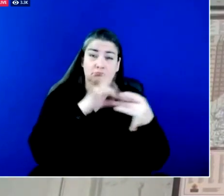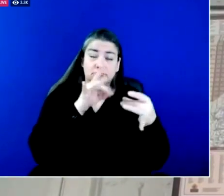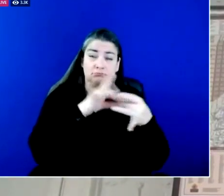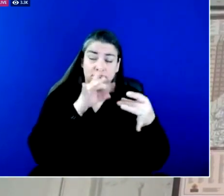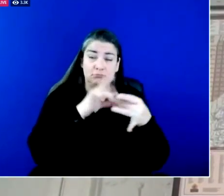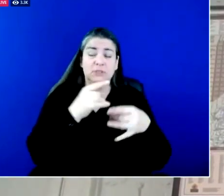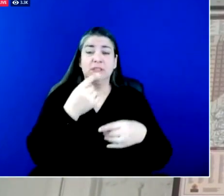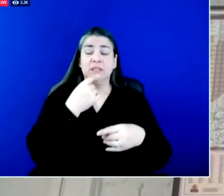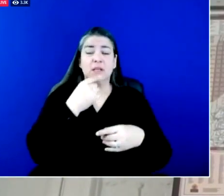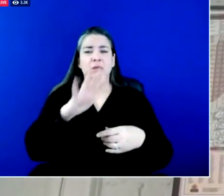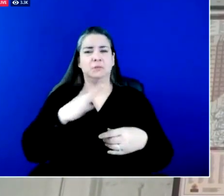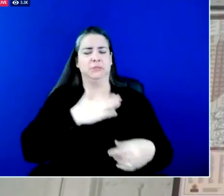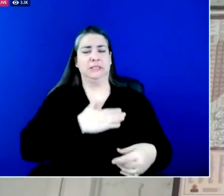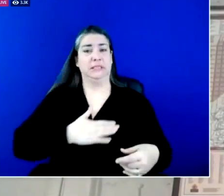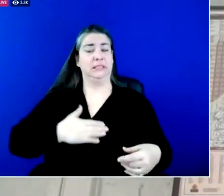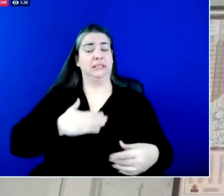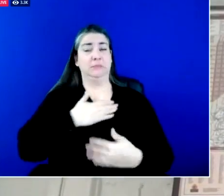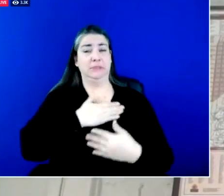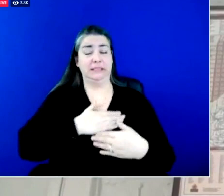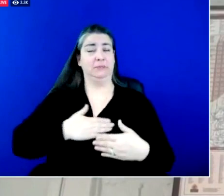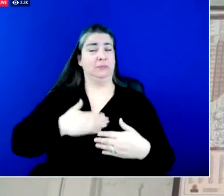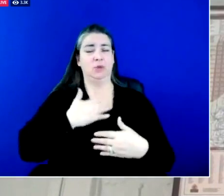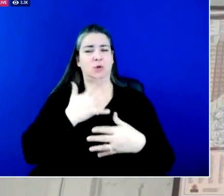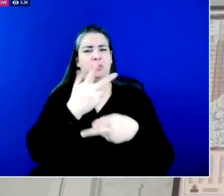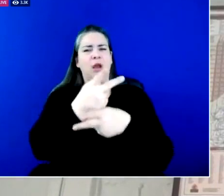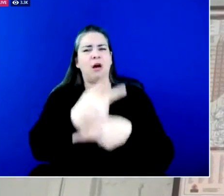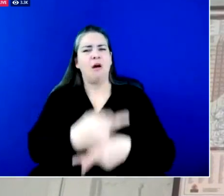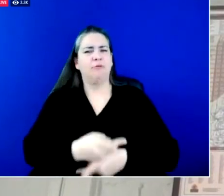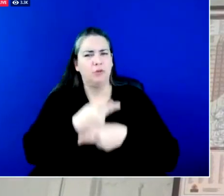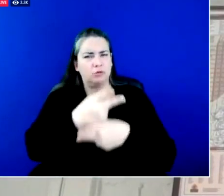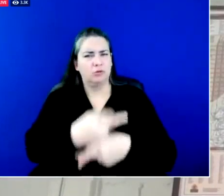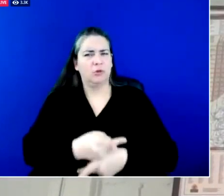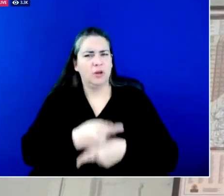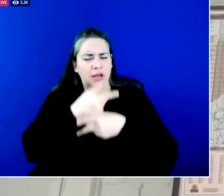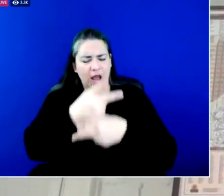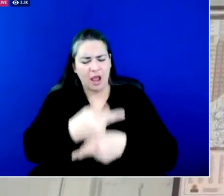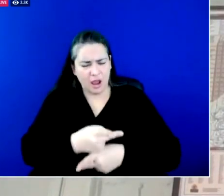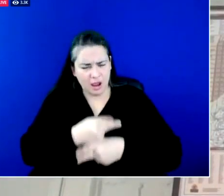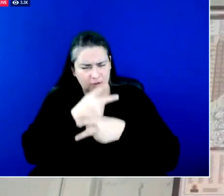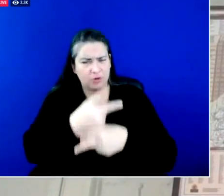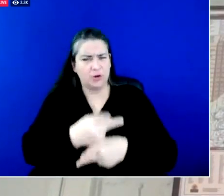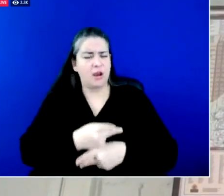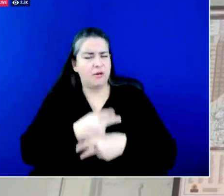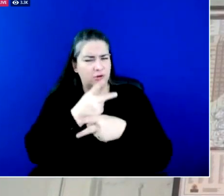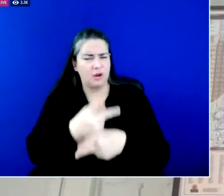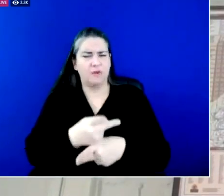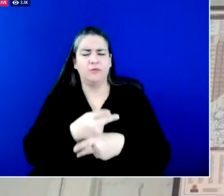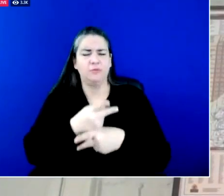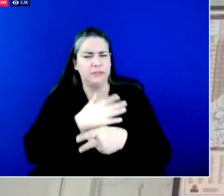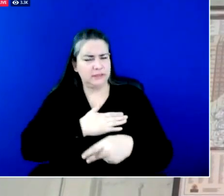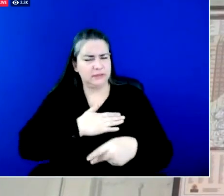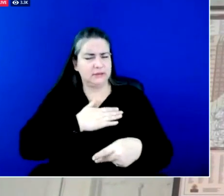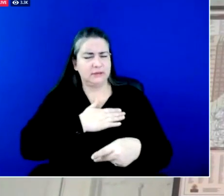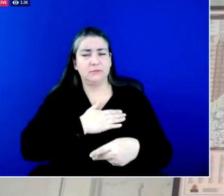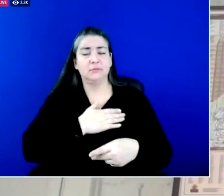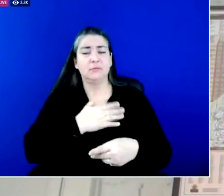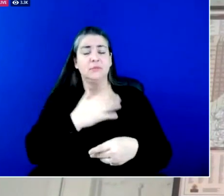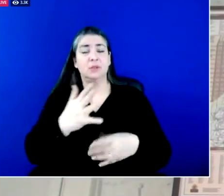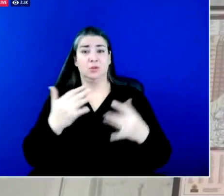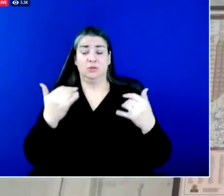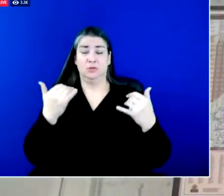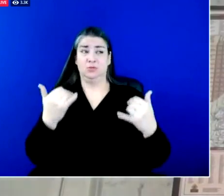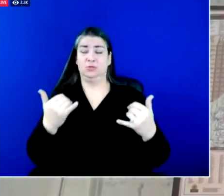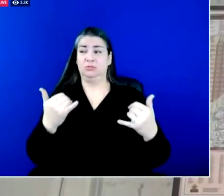please please be cautious. Now in terms of where we are today there are almost